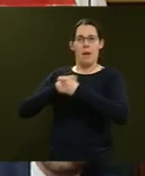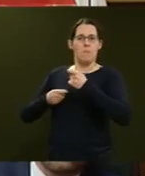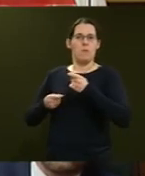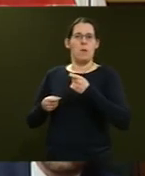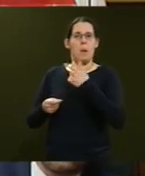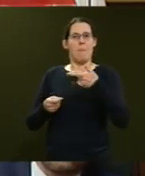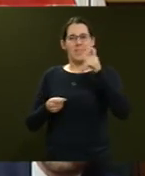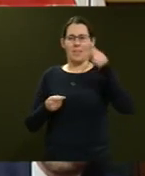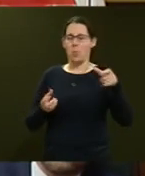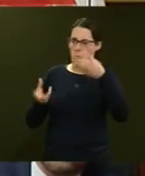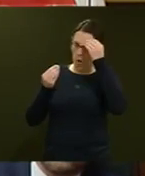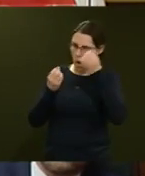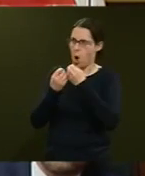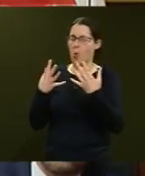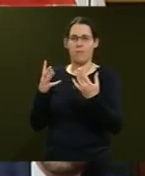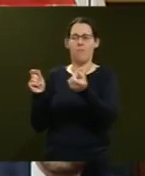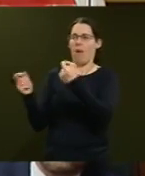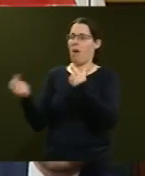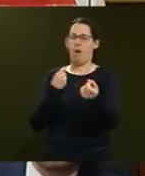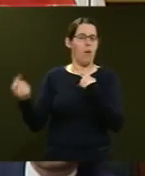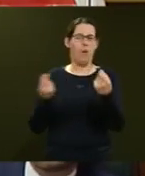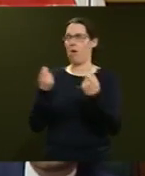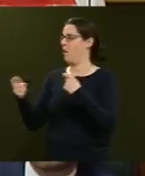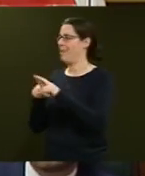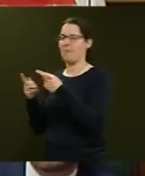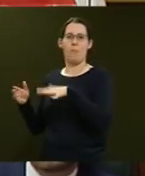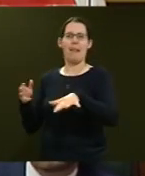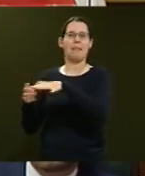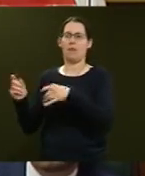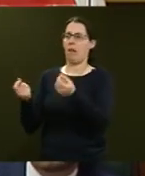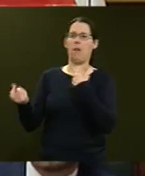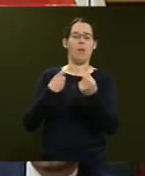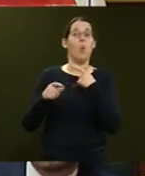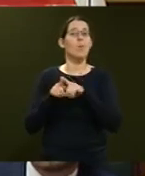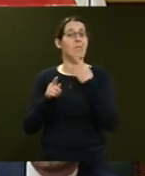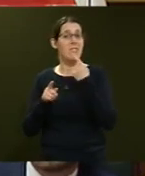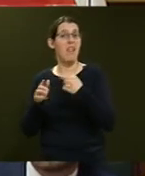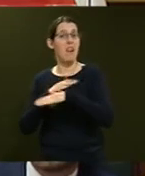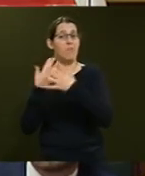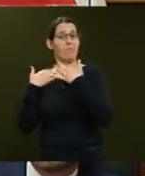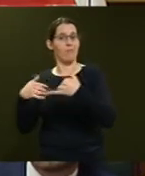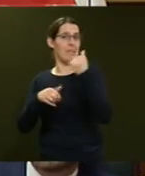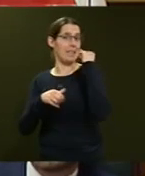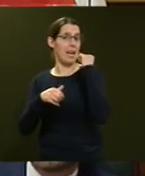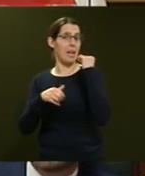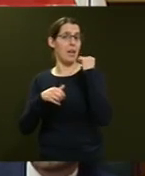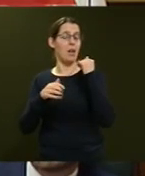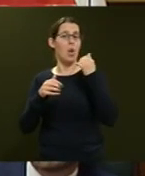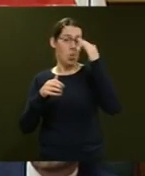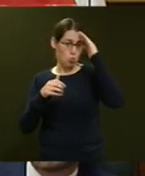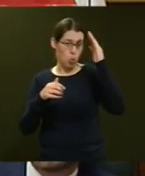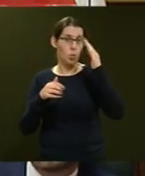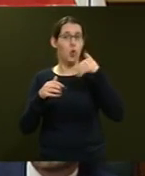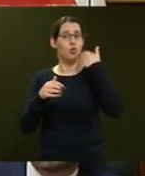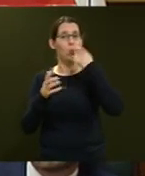different places. And as I quoted in the House yesterday, Sir John Key, the former Prime Minister, acknowledged his use